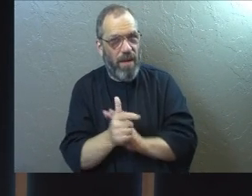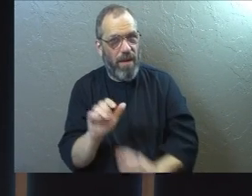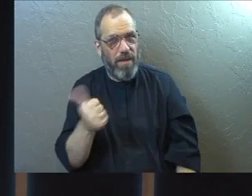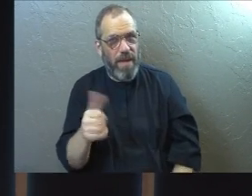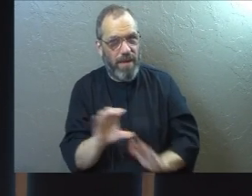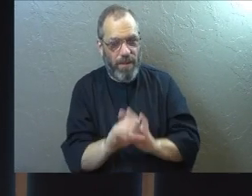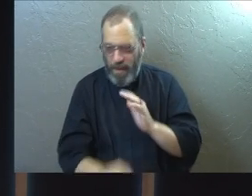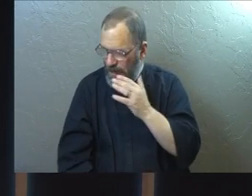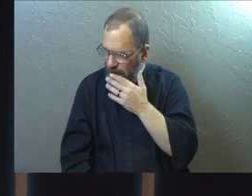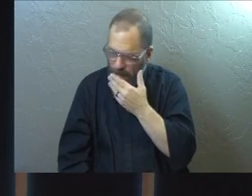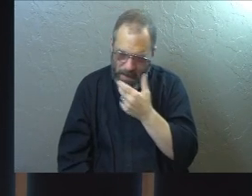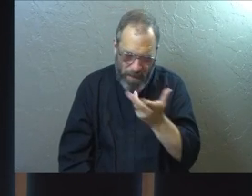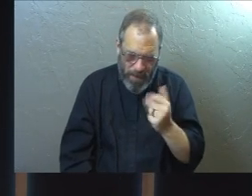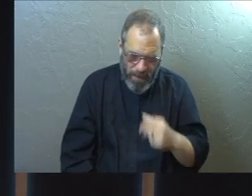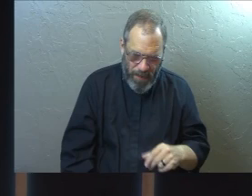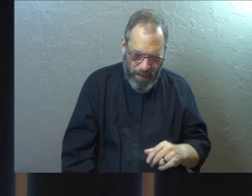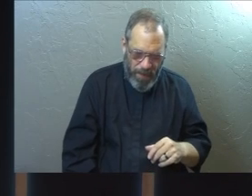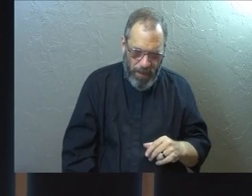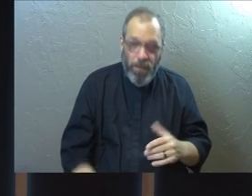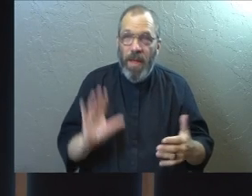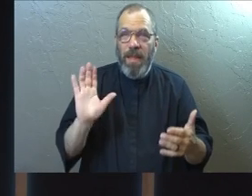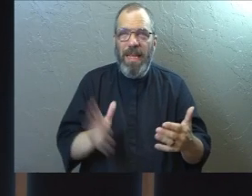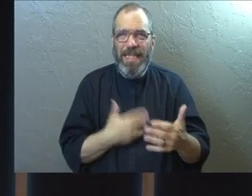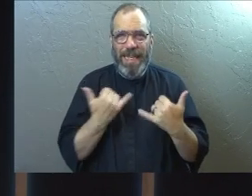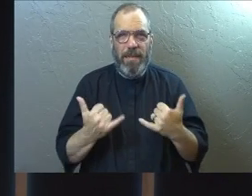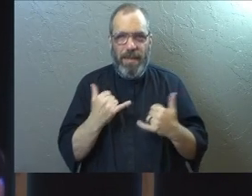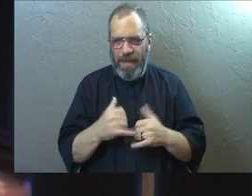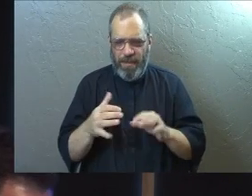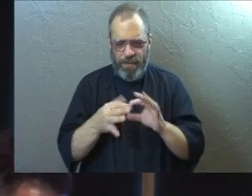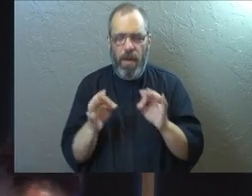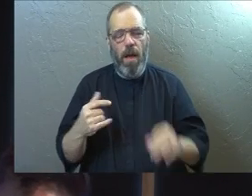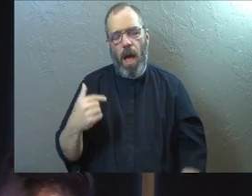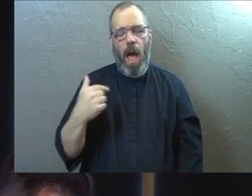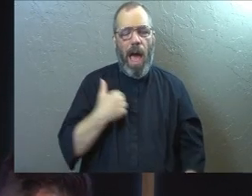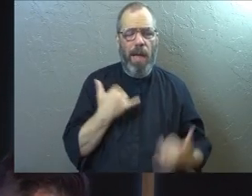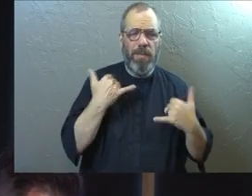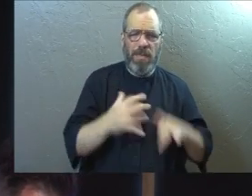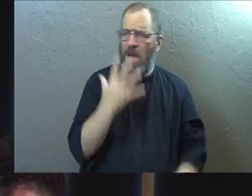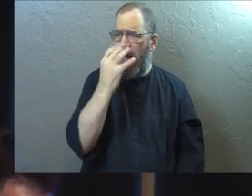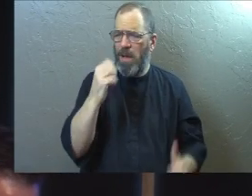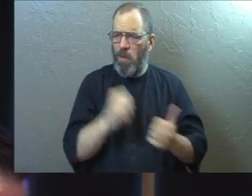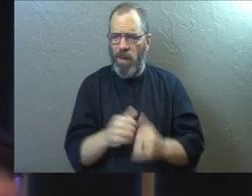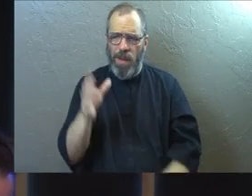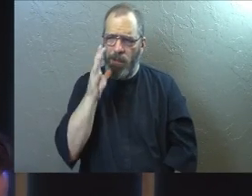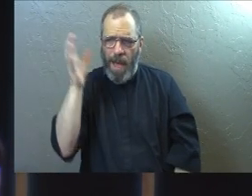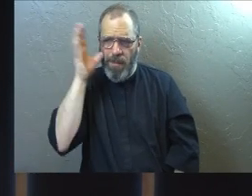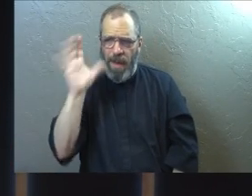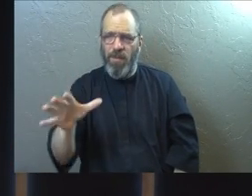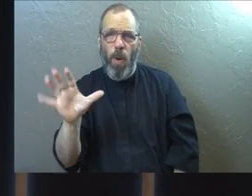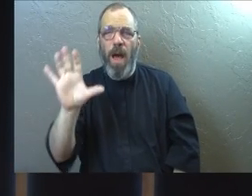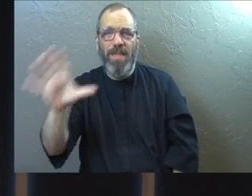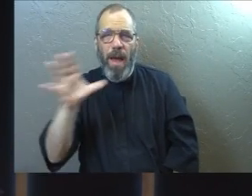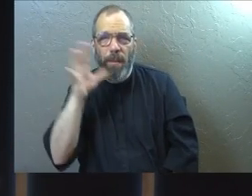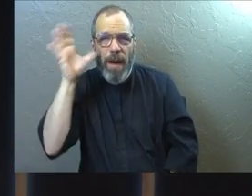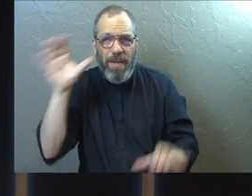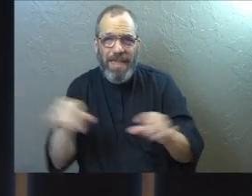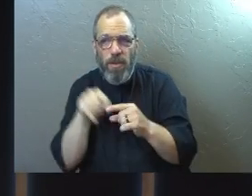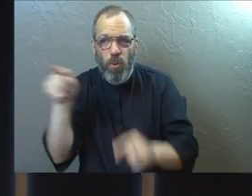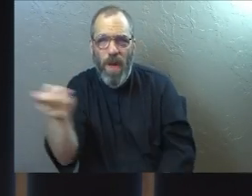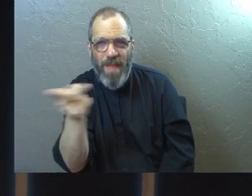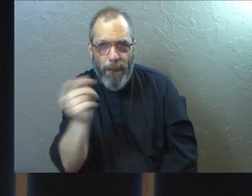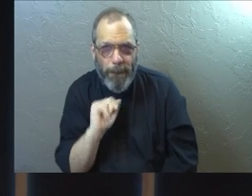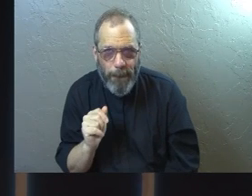There's a, there's a modern singer and he's got this line. He says, I'm still angry at my parents for what their parents did to them.